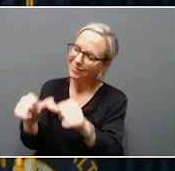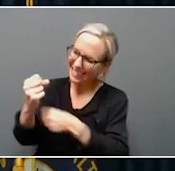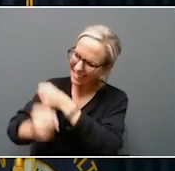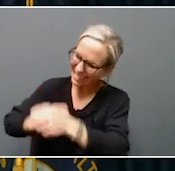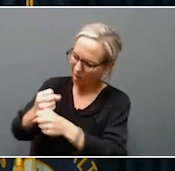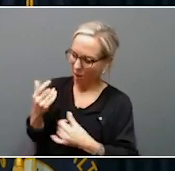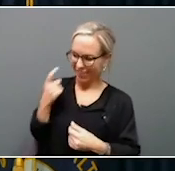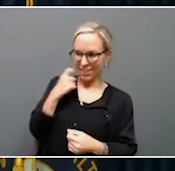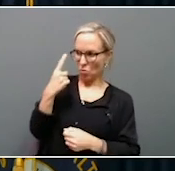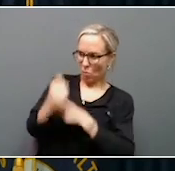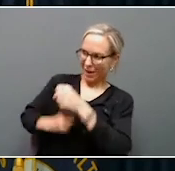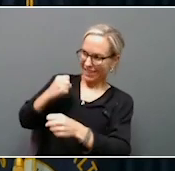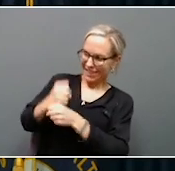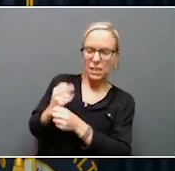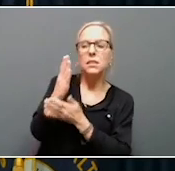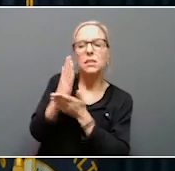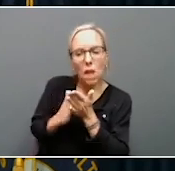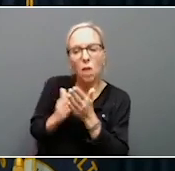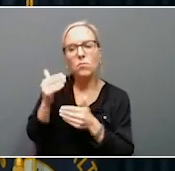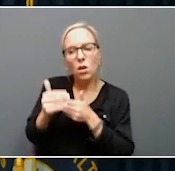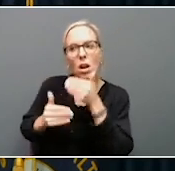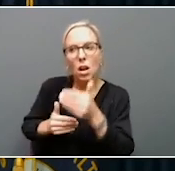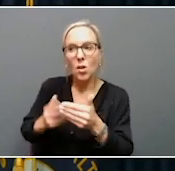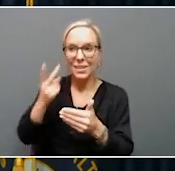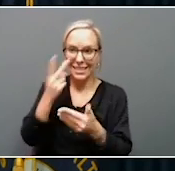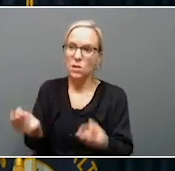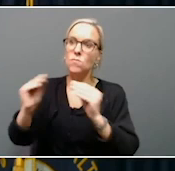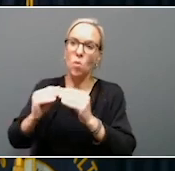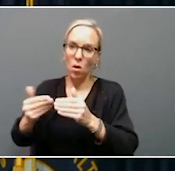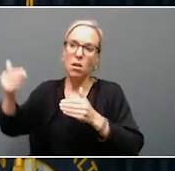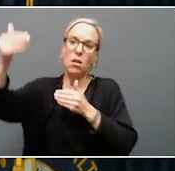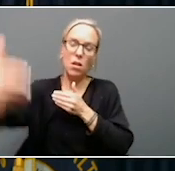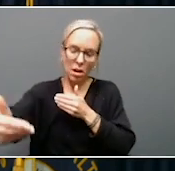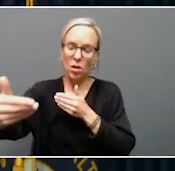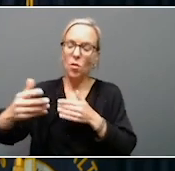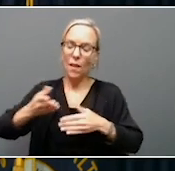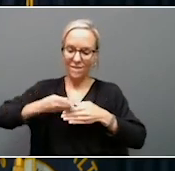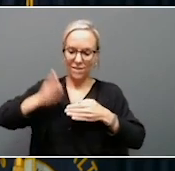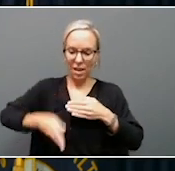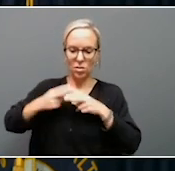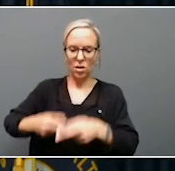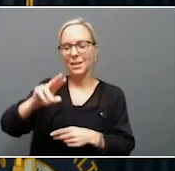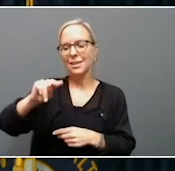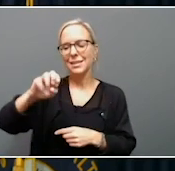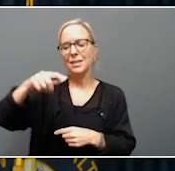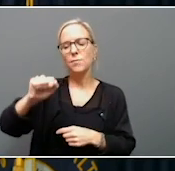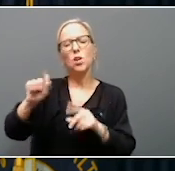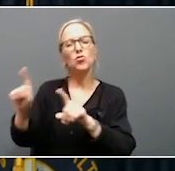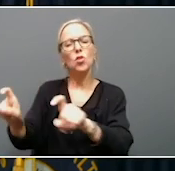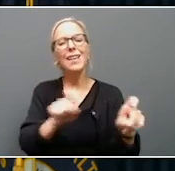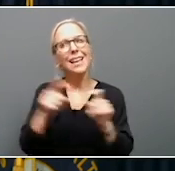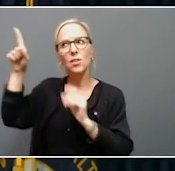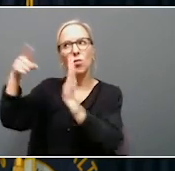and we've made some progress. Now, we're going to see a lot more this next year. You know, once we finish what are called NEPA surveys required by the federal